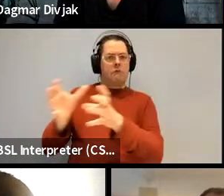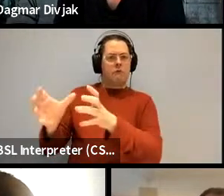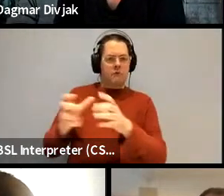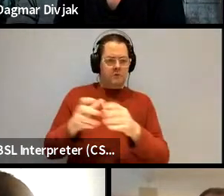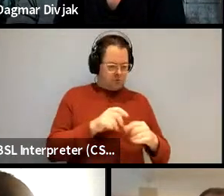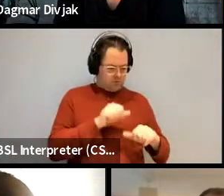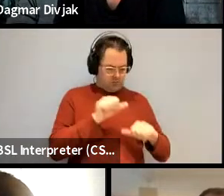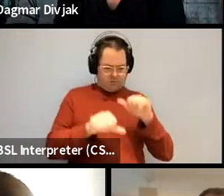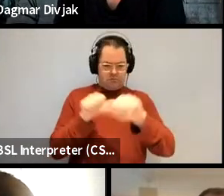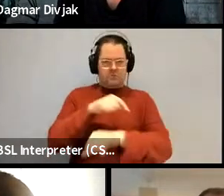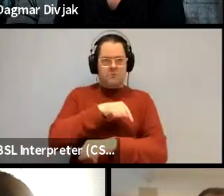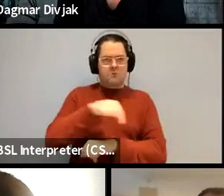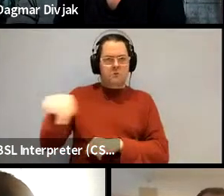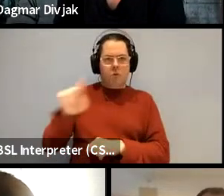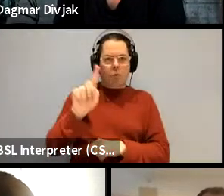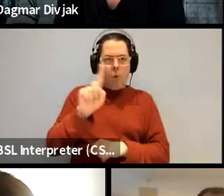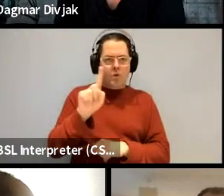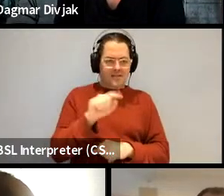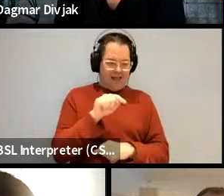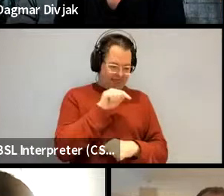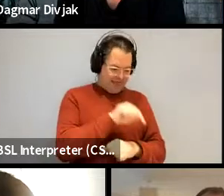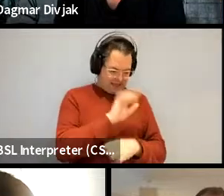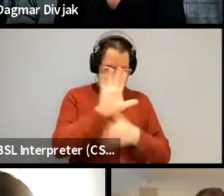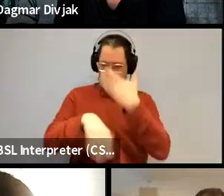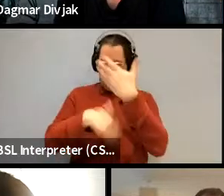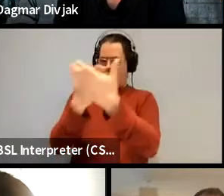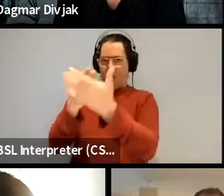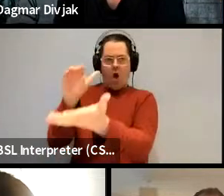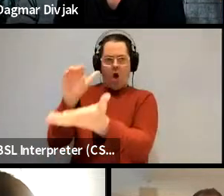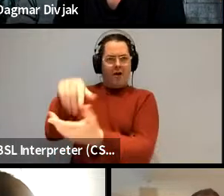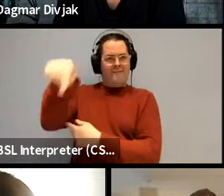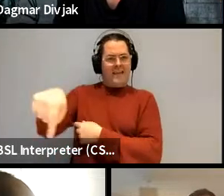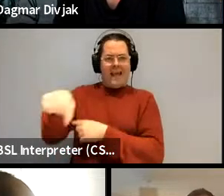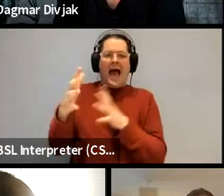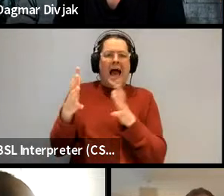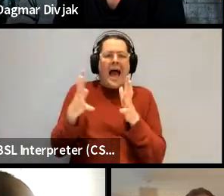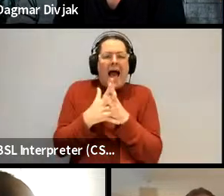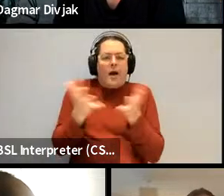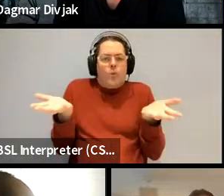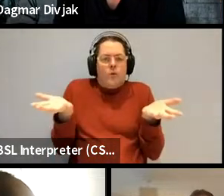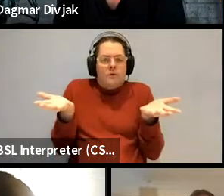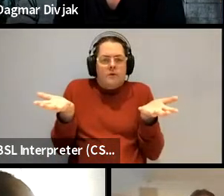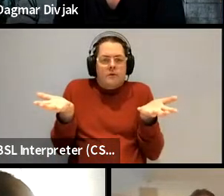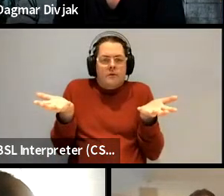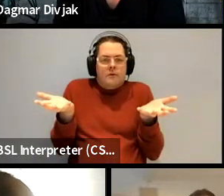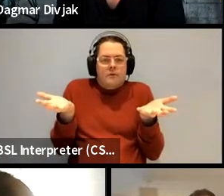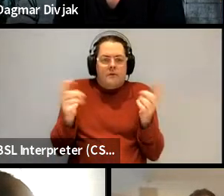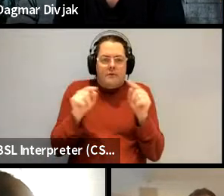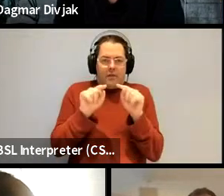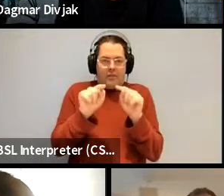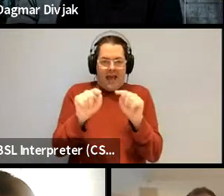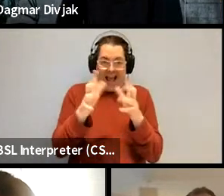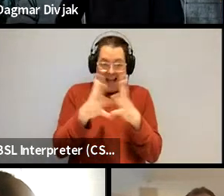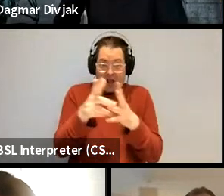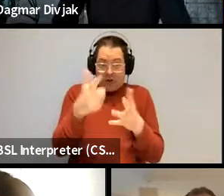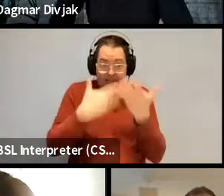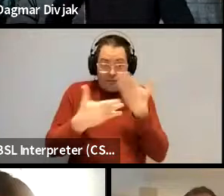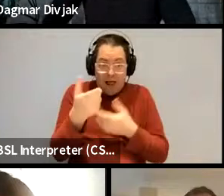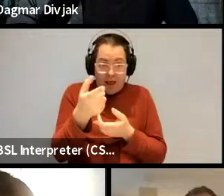intrigued by how to get you know why do you land where you why do languages land where they land